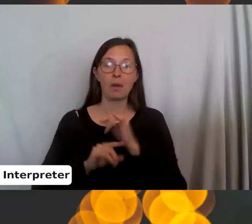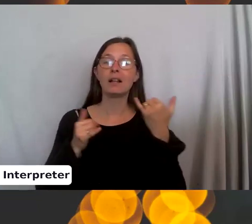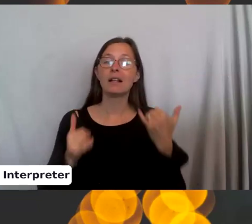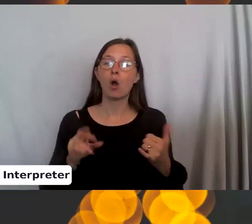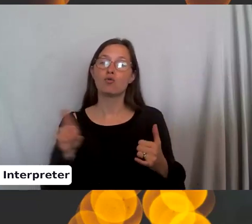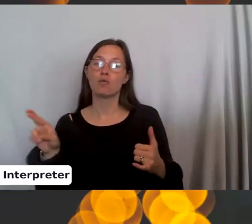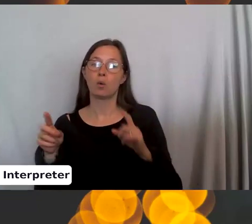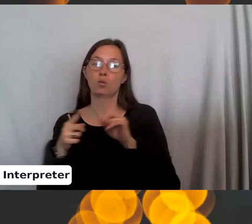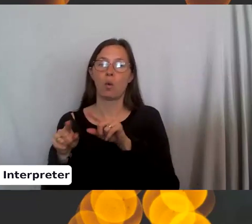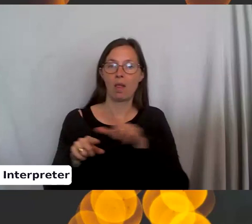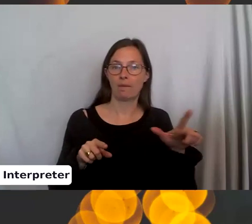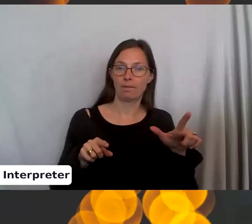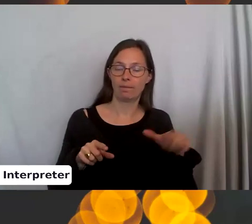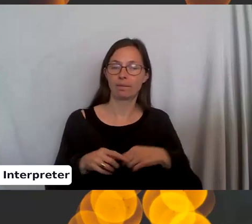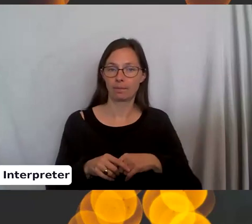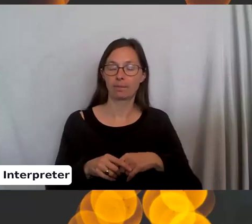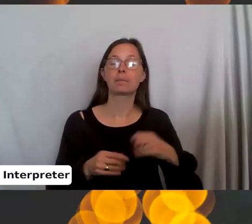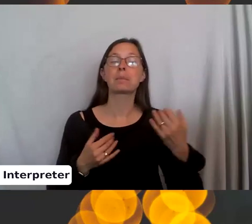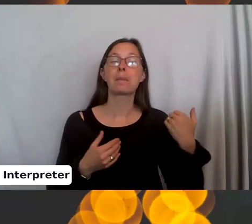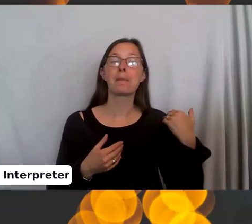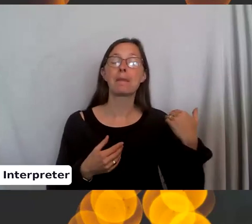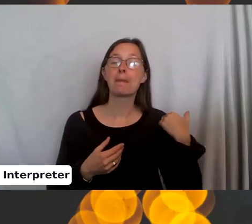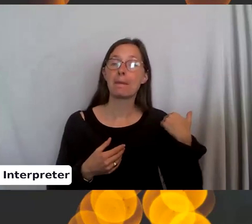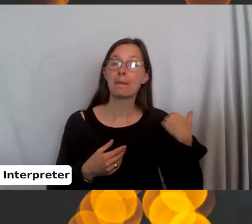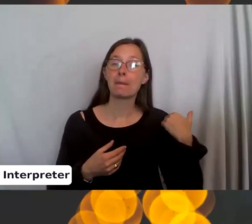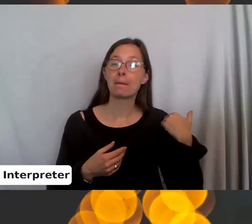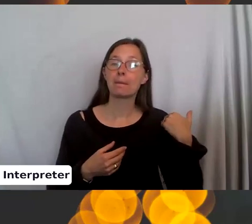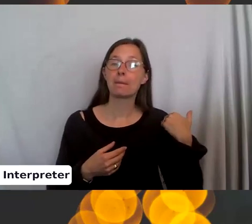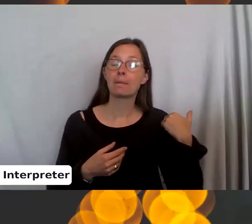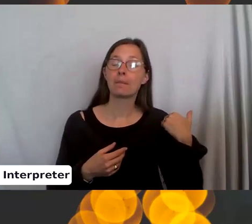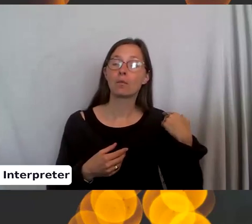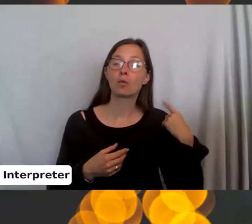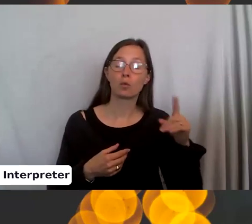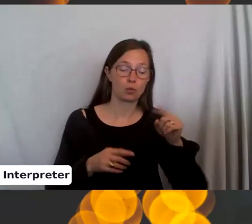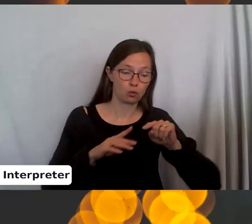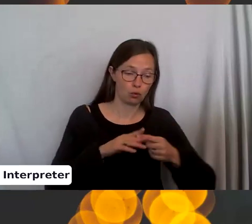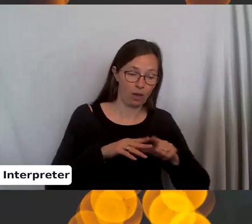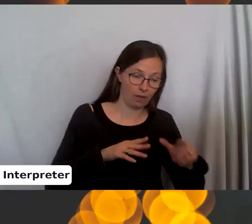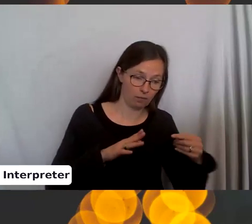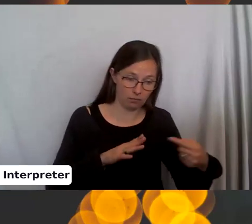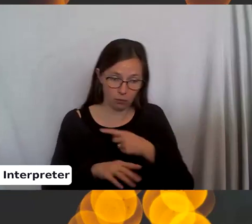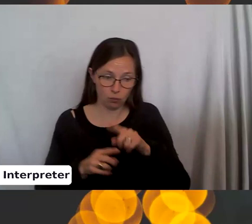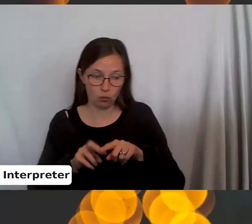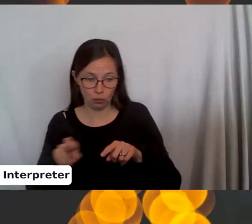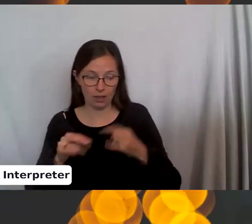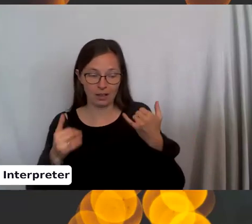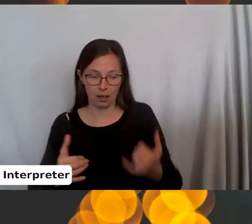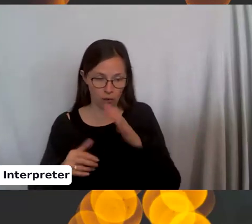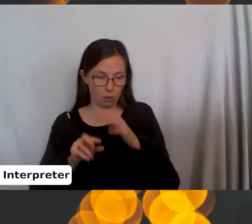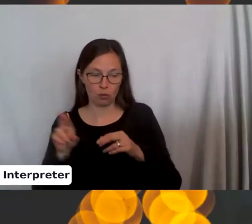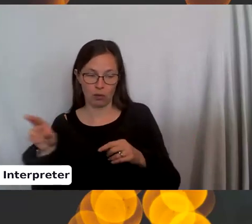So instead of going through the, the stitch left to right, you're going to go right to left,